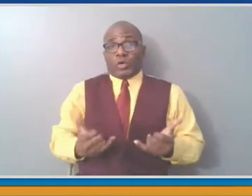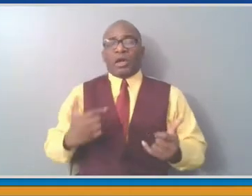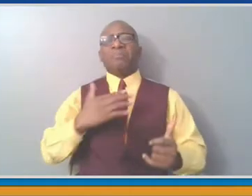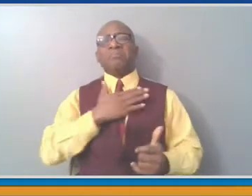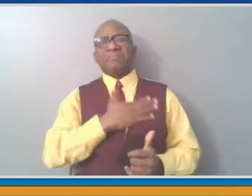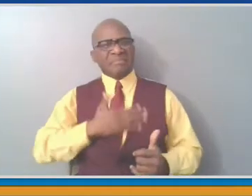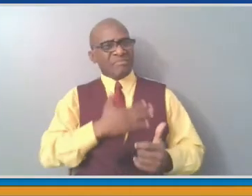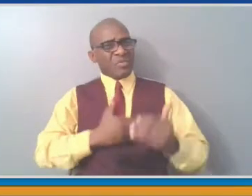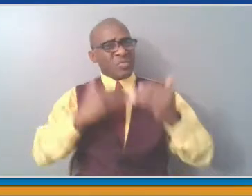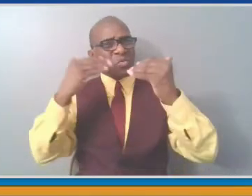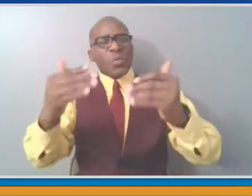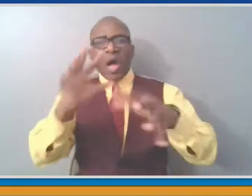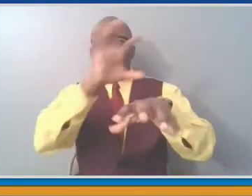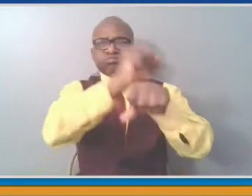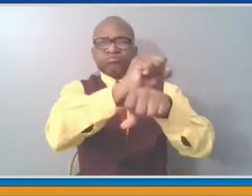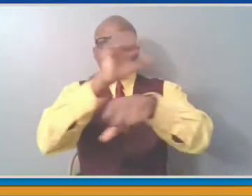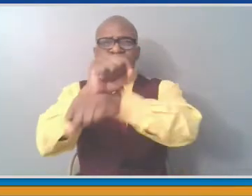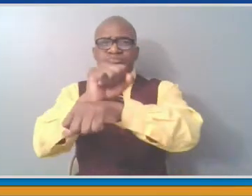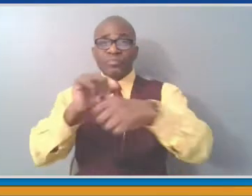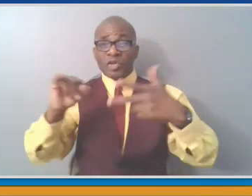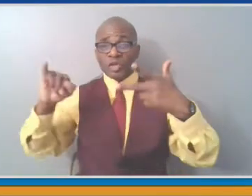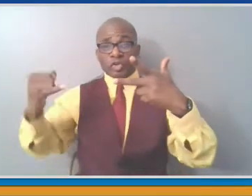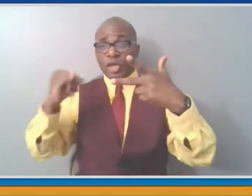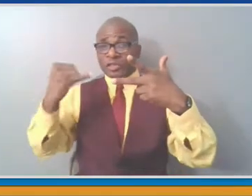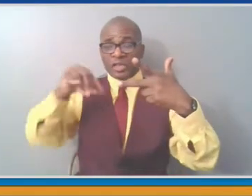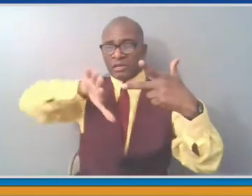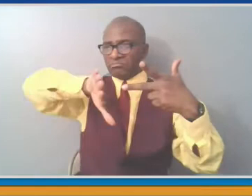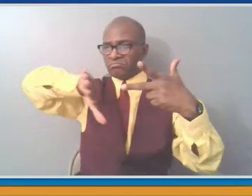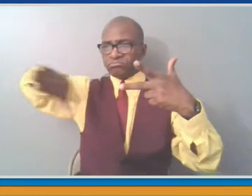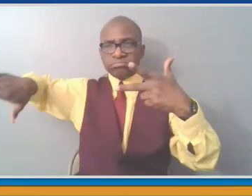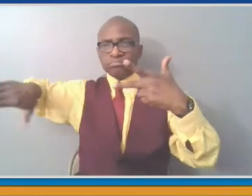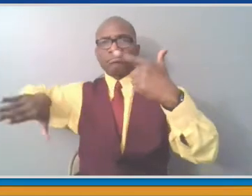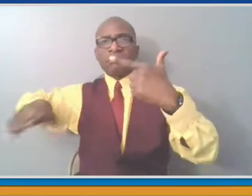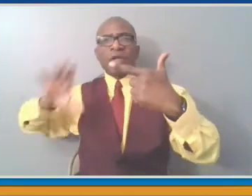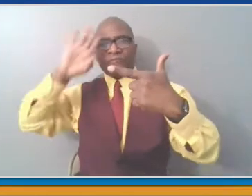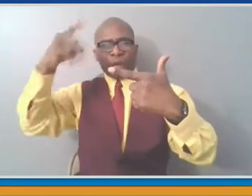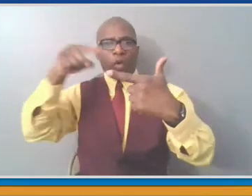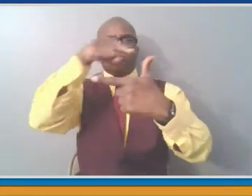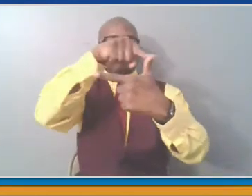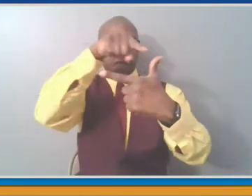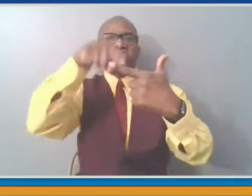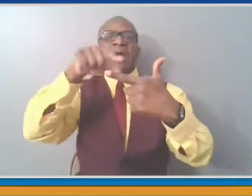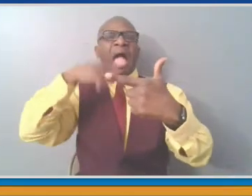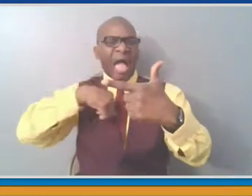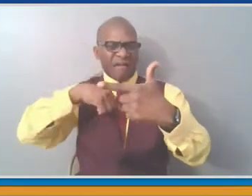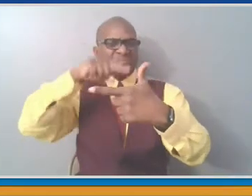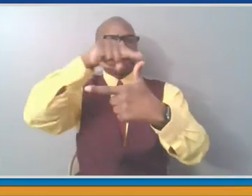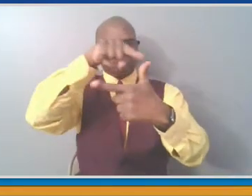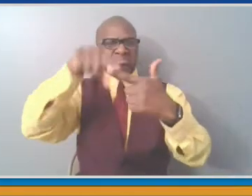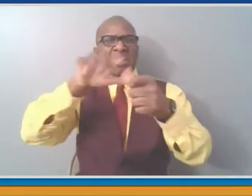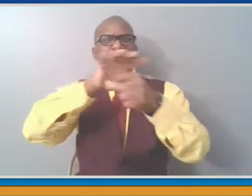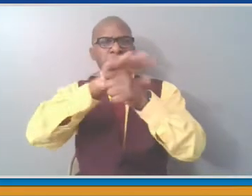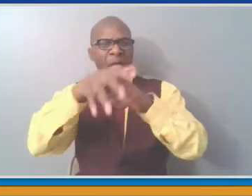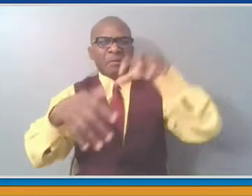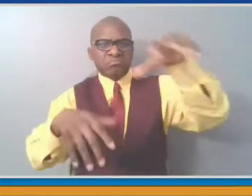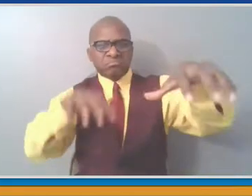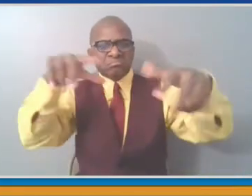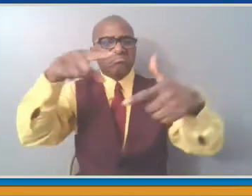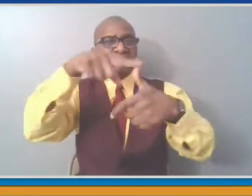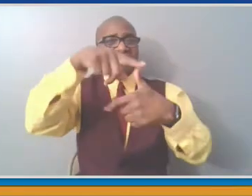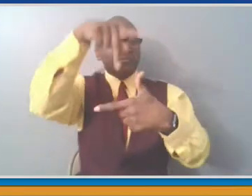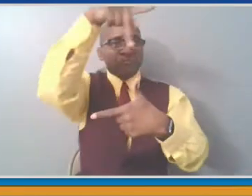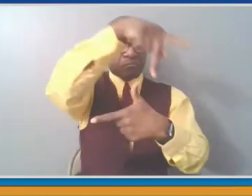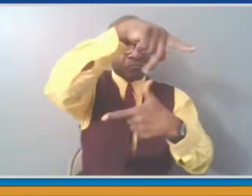the MI Eligible website, that's the New York State sites, the ones in partnership with FEMA, the ones that New York State does on its own,